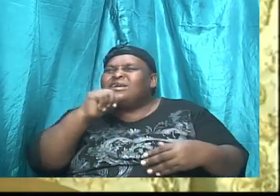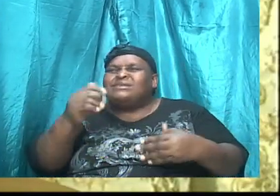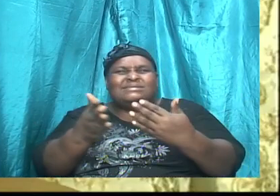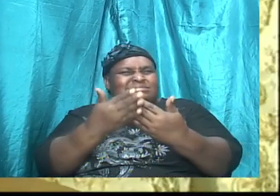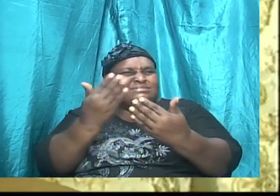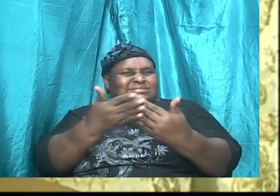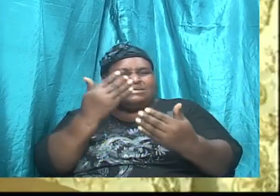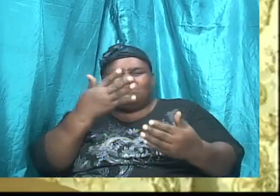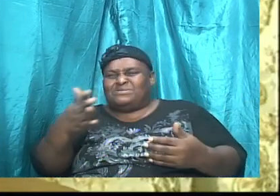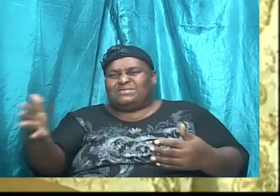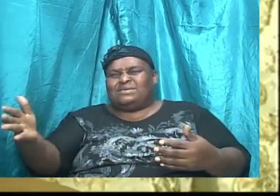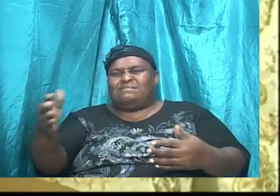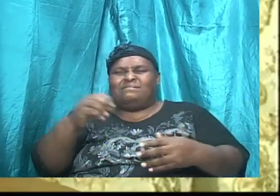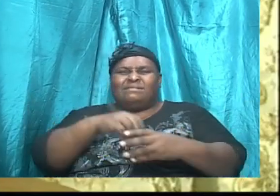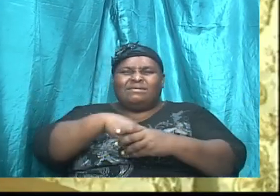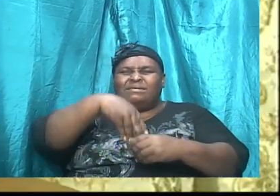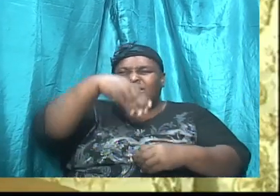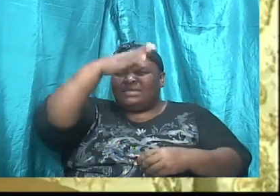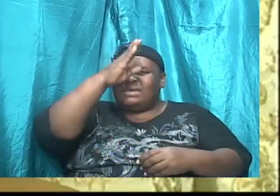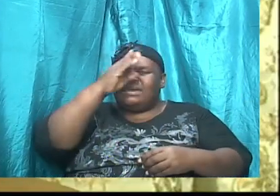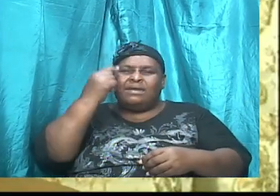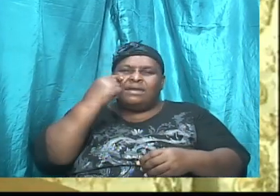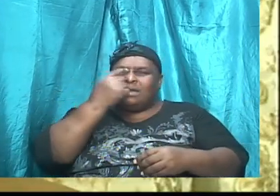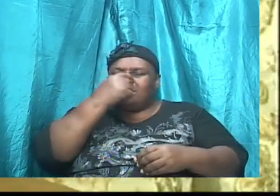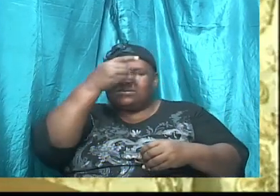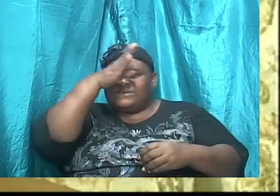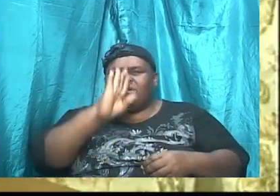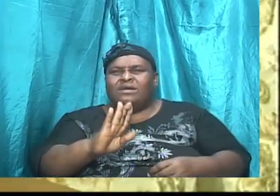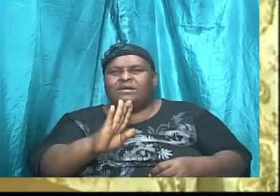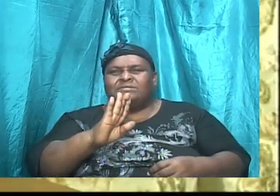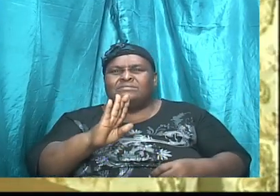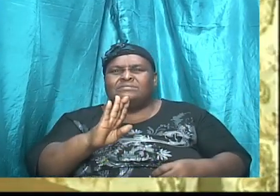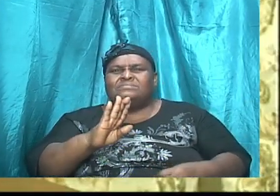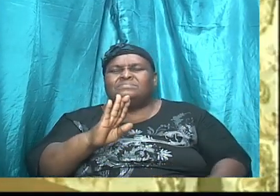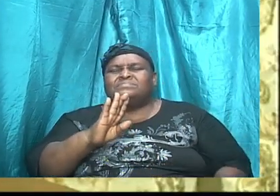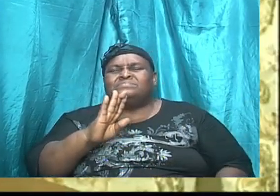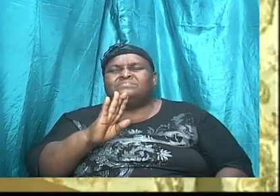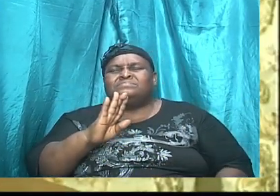in the eyes of God. Okay? And so then,